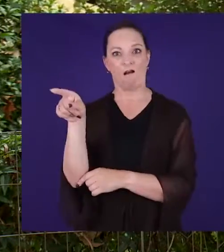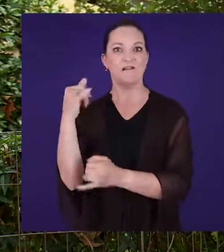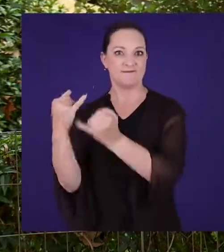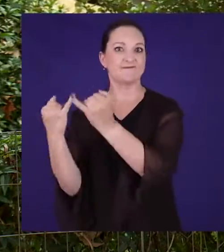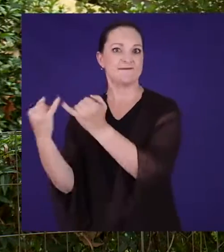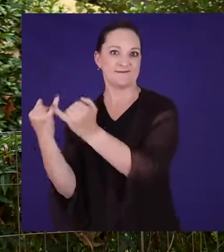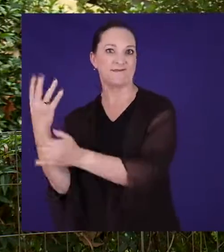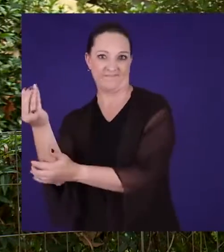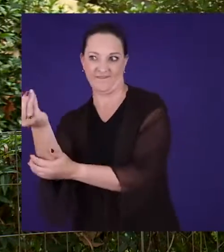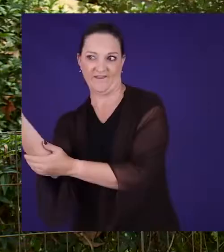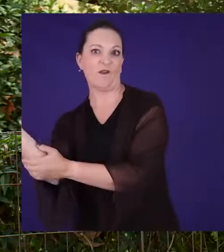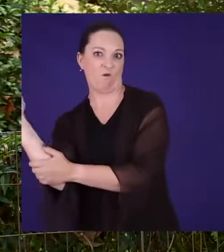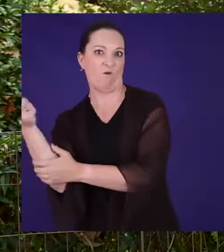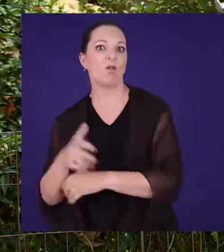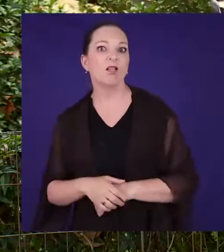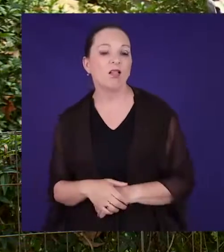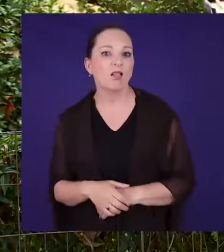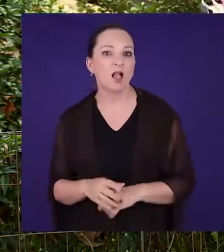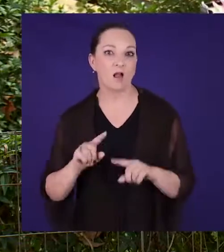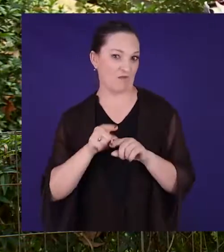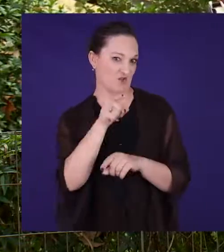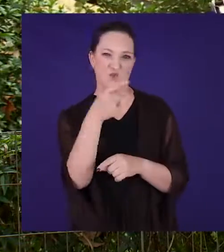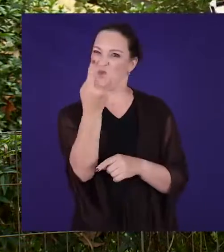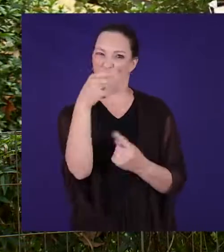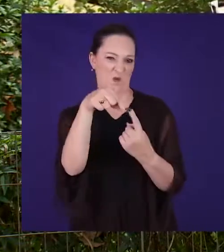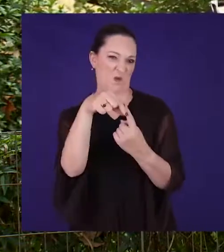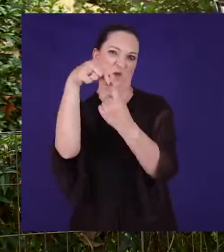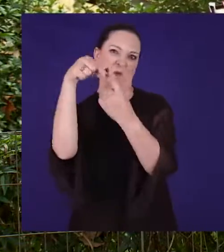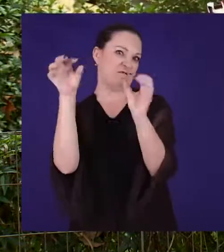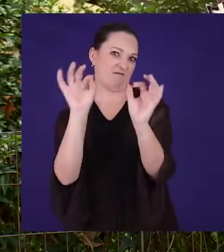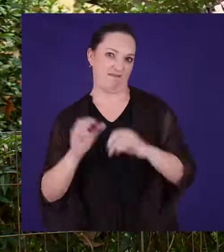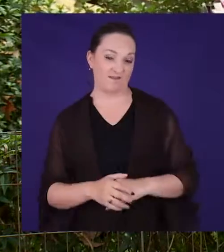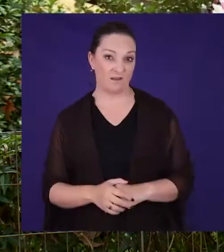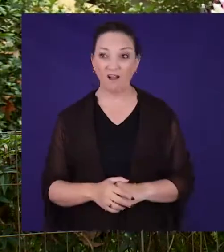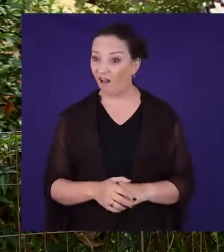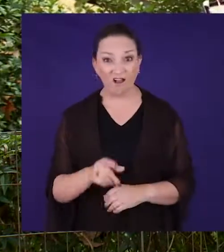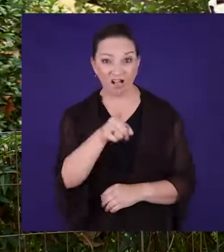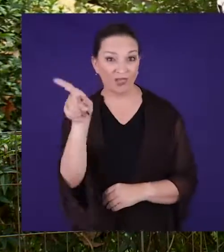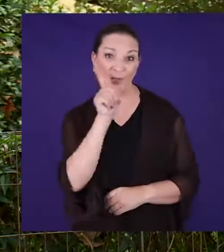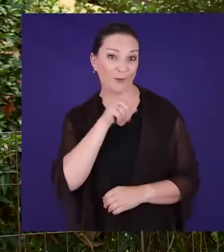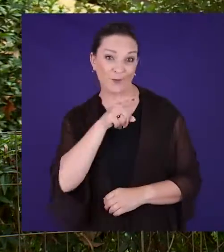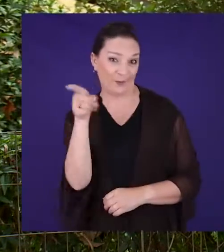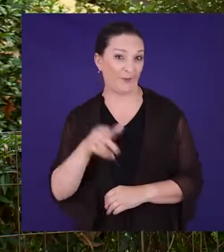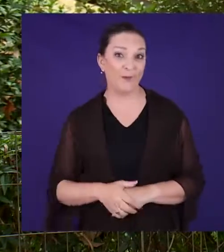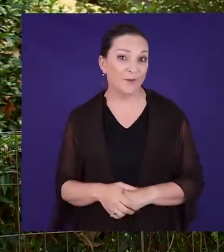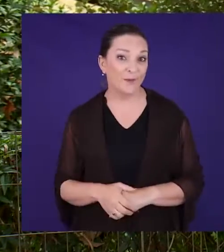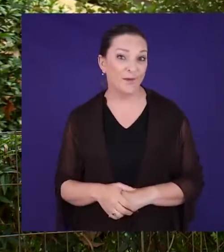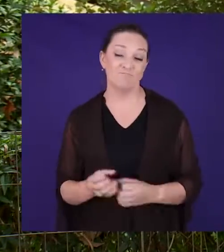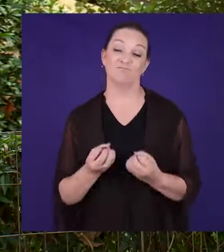that they are sleeping with other boys and that you are the only one who's not they are liars